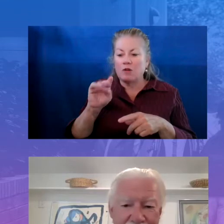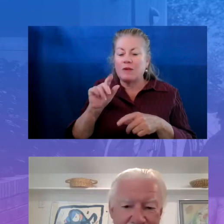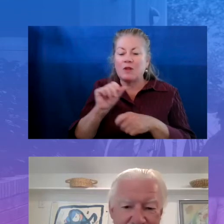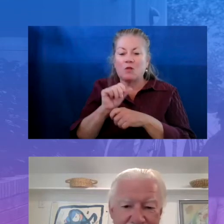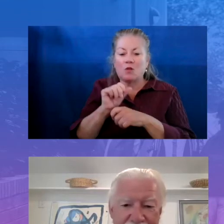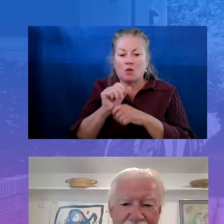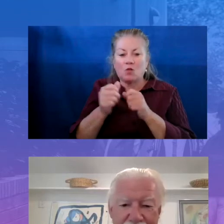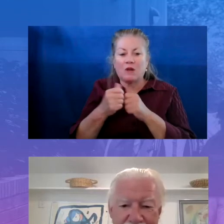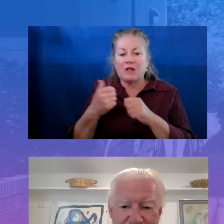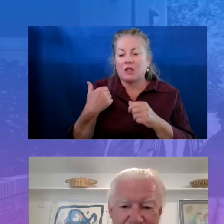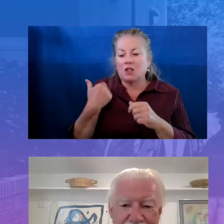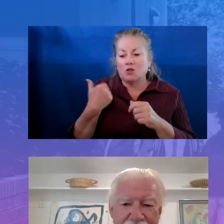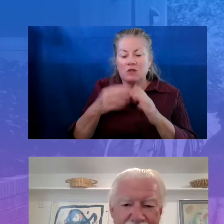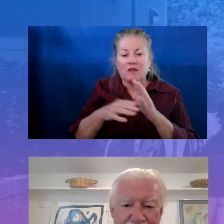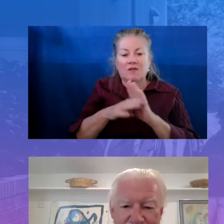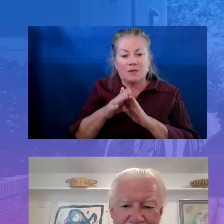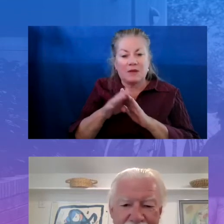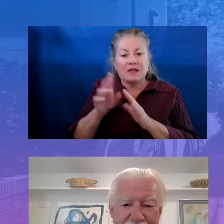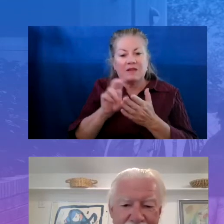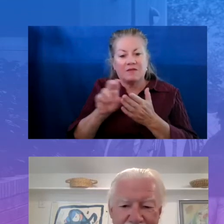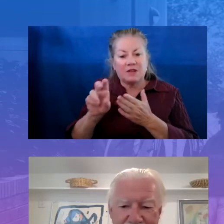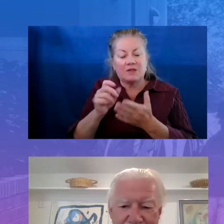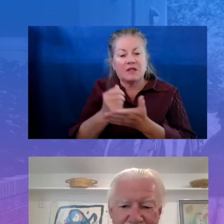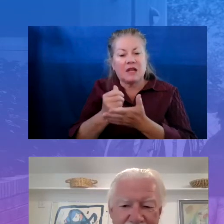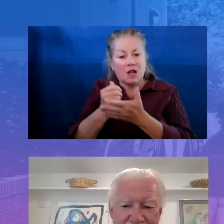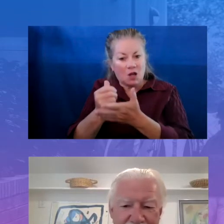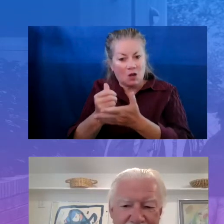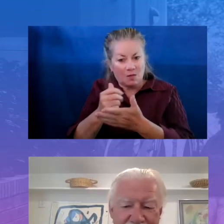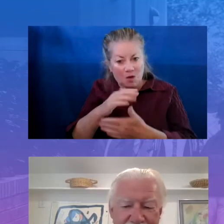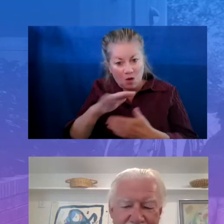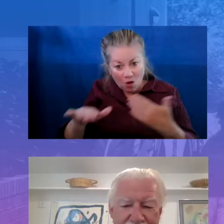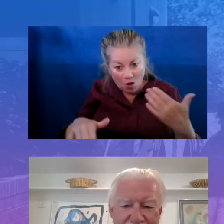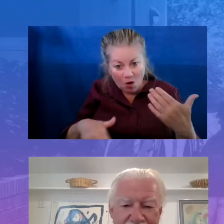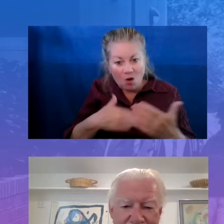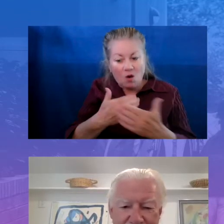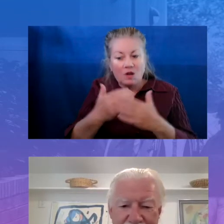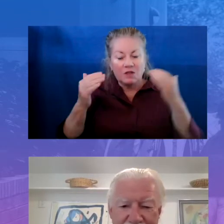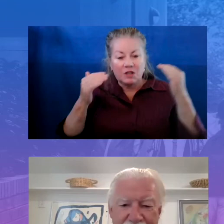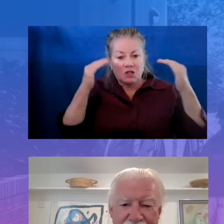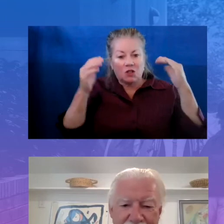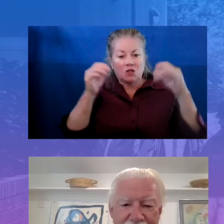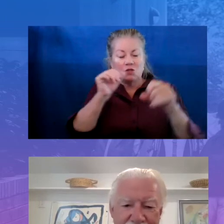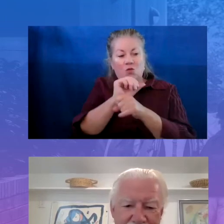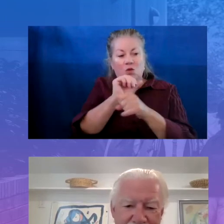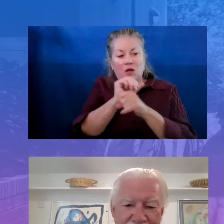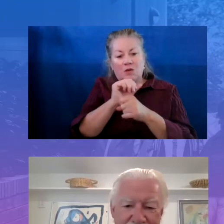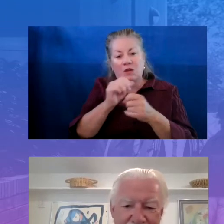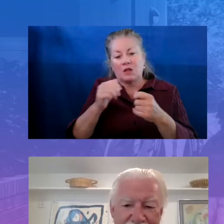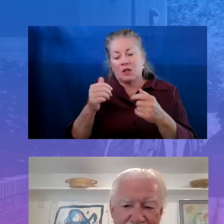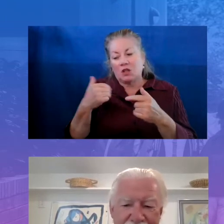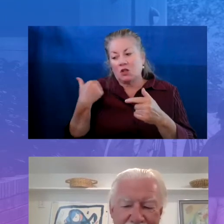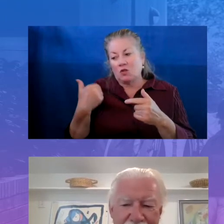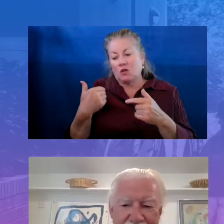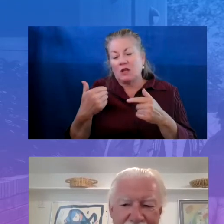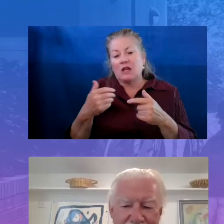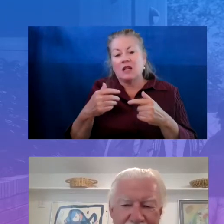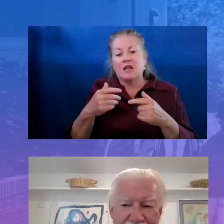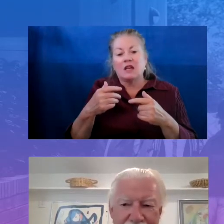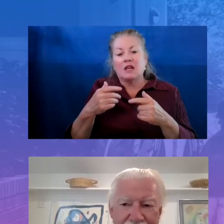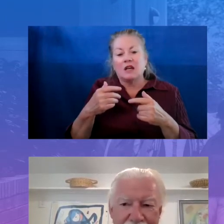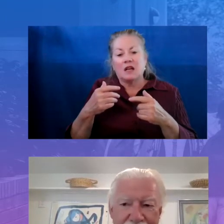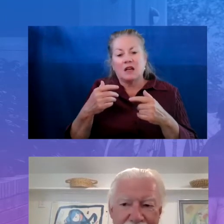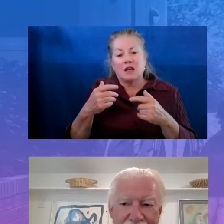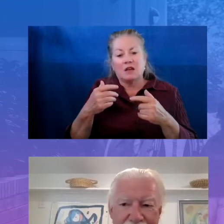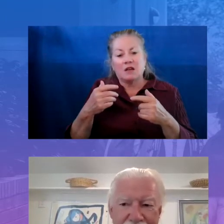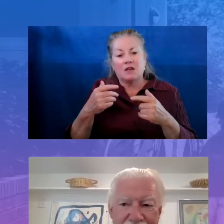in helping all of the adults who are working with our youth ground in positive youth development strategies. That wouldn't be